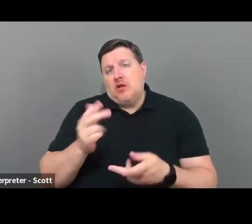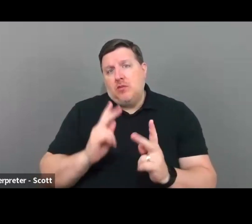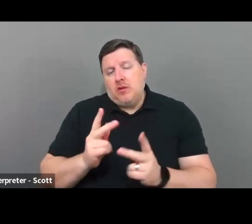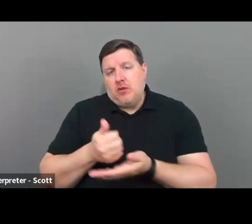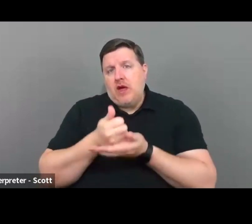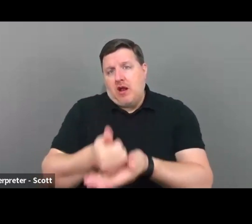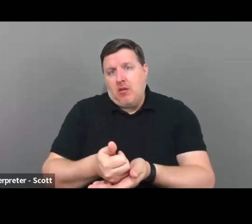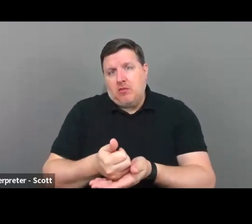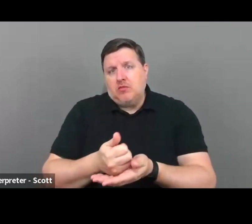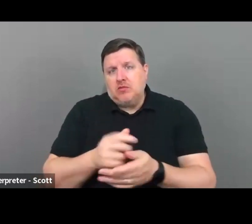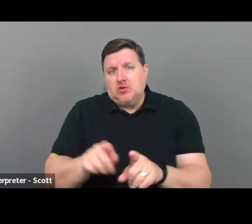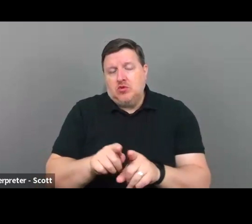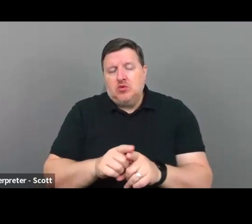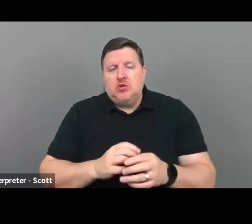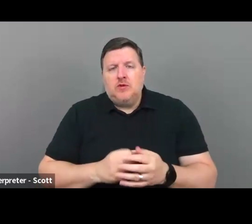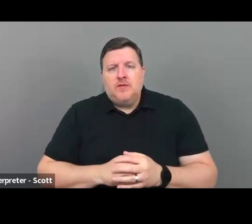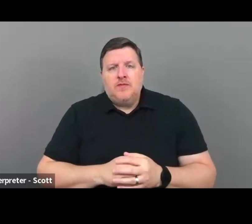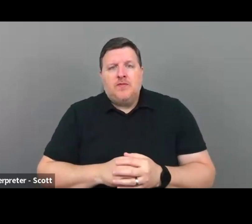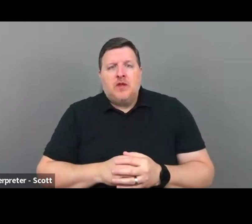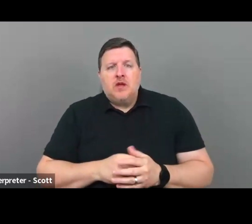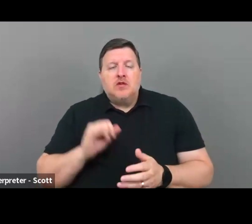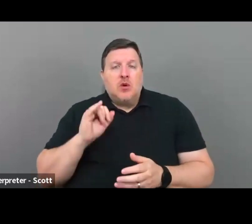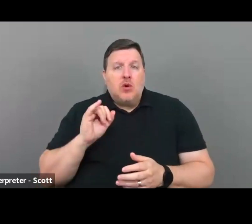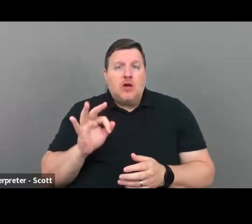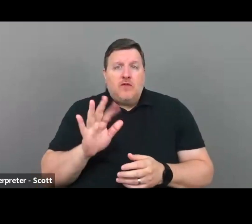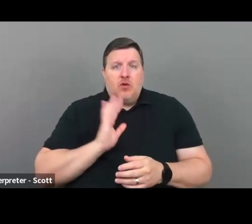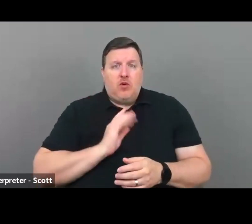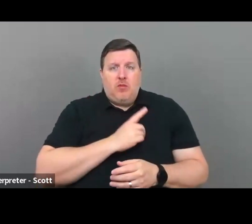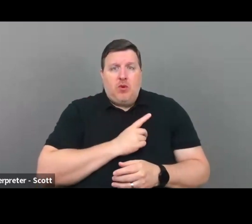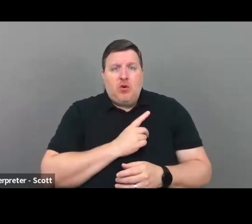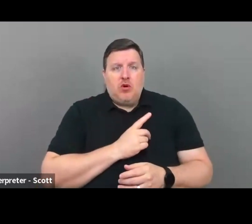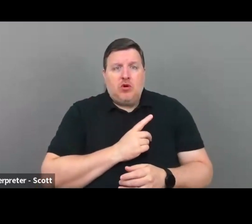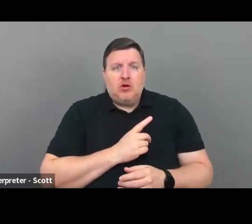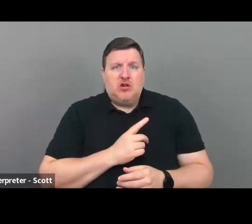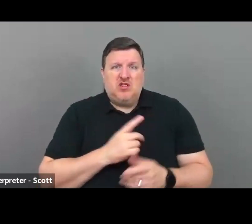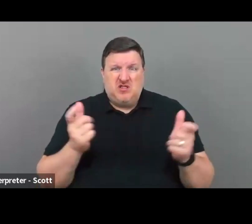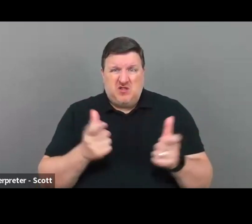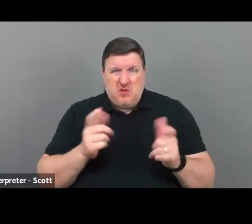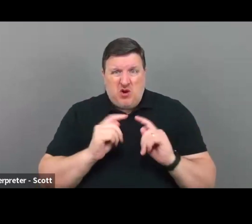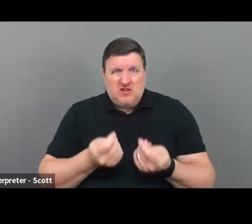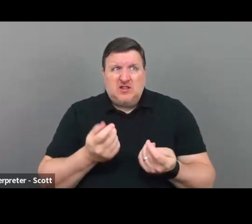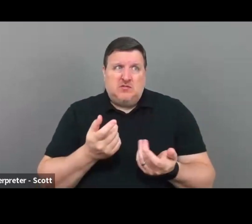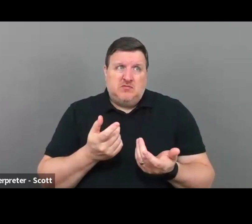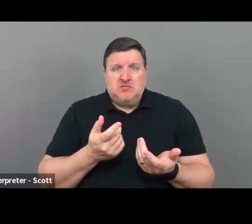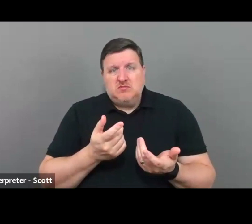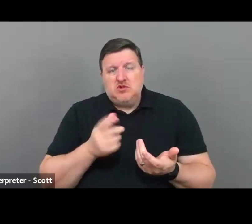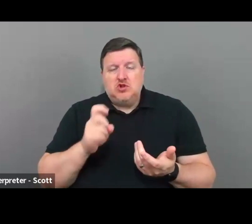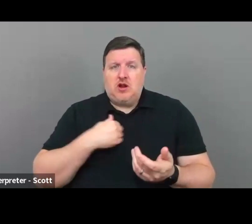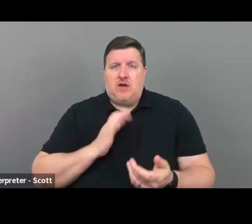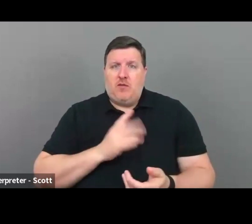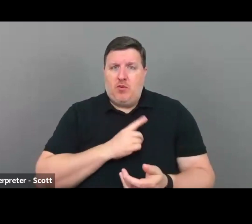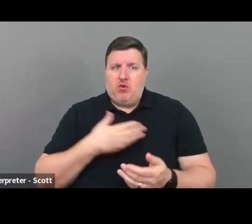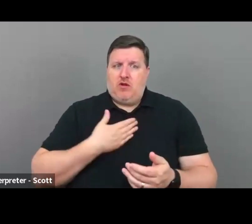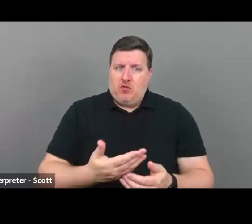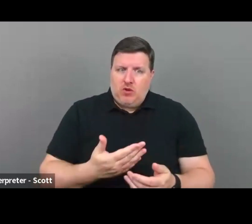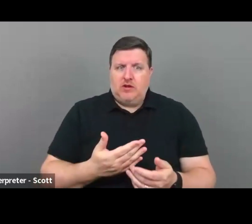stuff together. Um, if your board is not, if you're a small organization and you're new, you should have a board that is willing to step